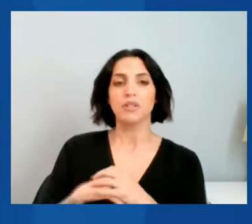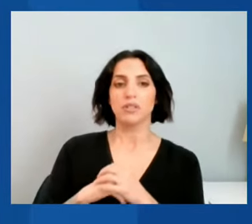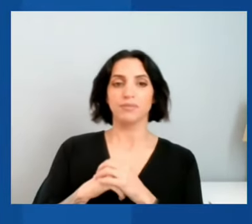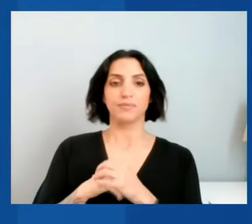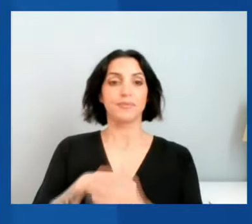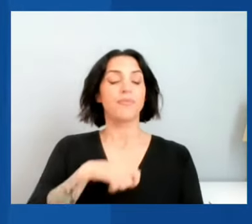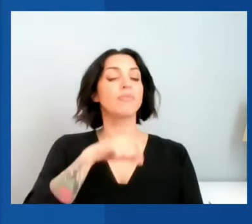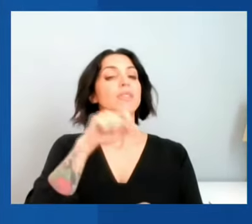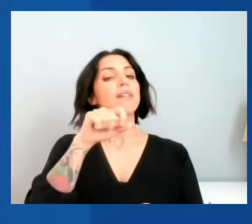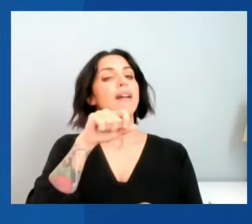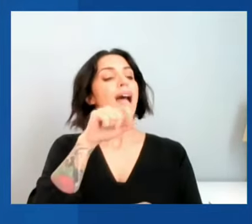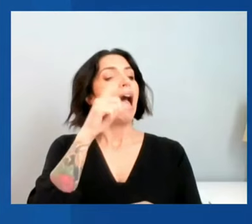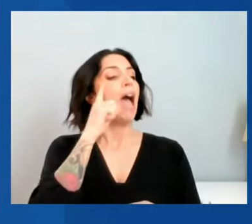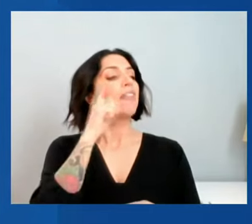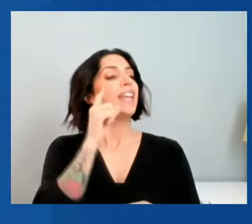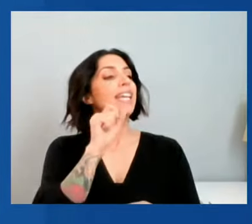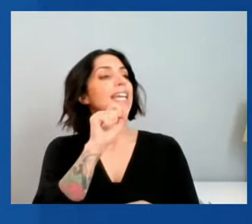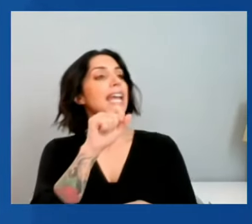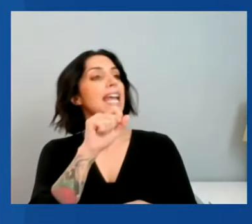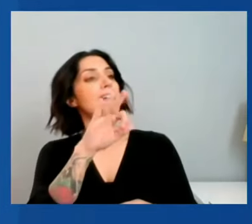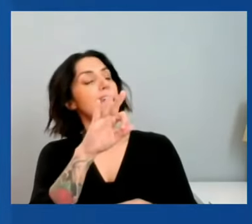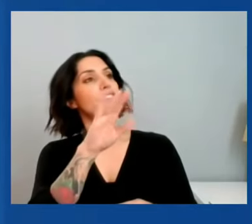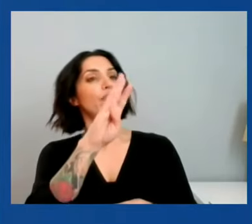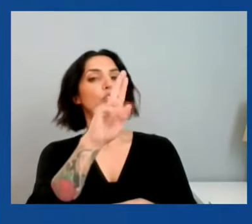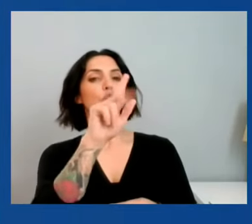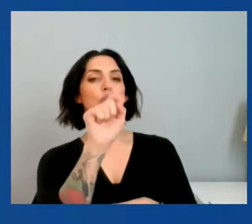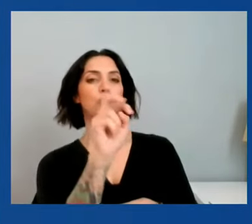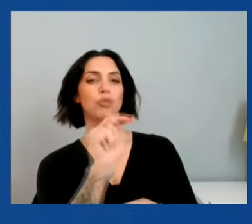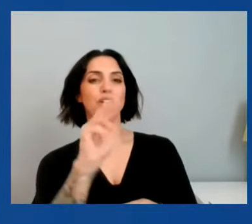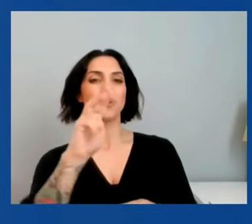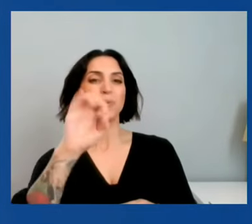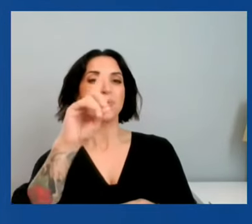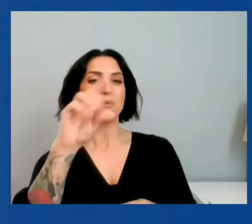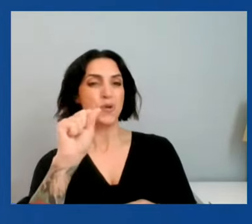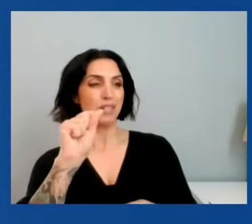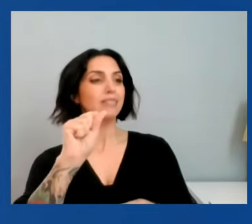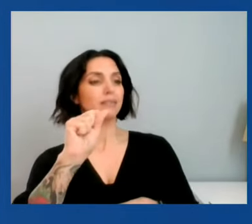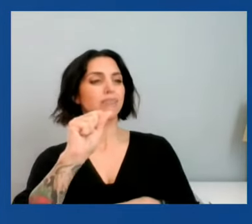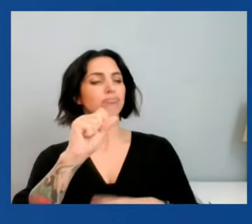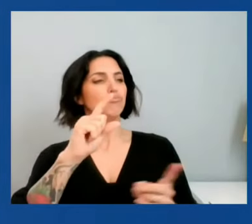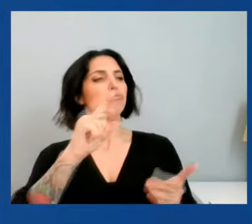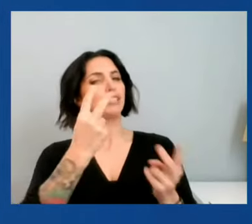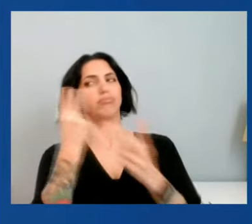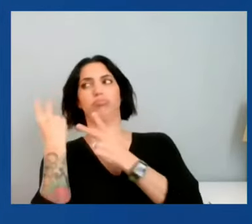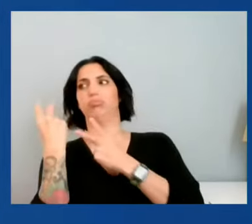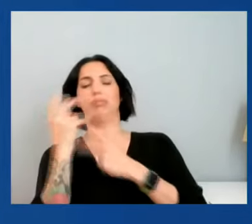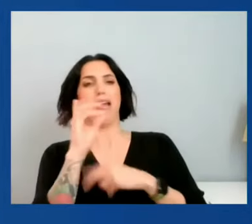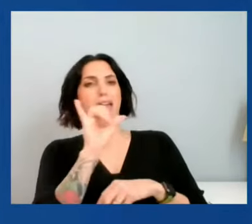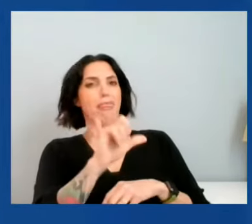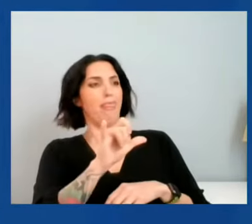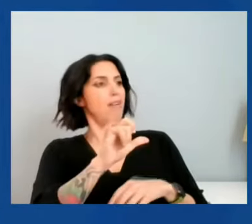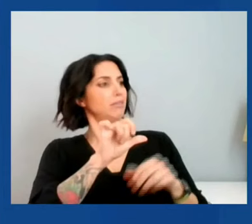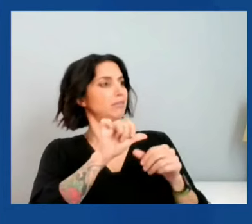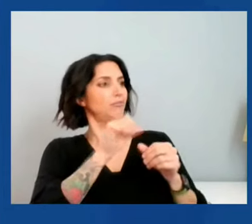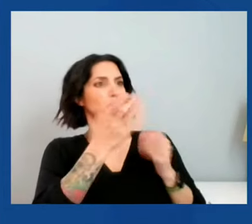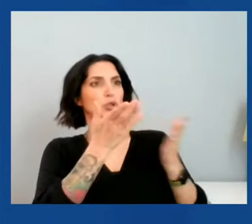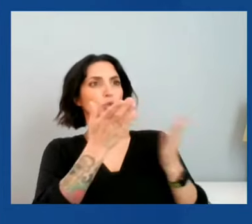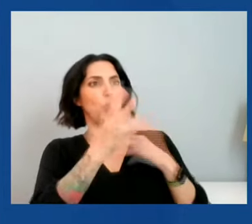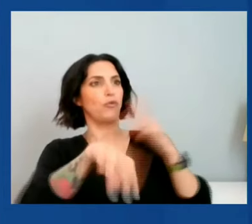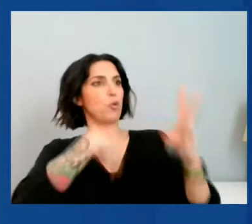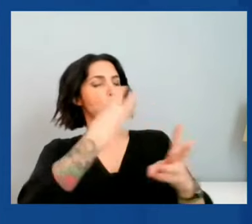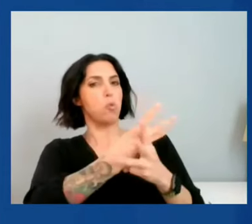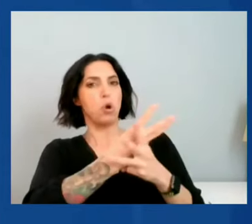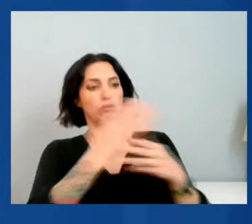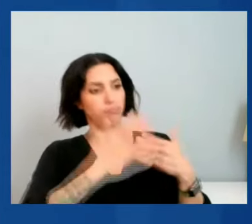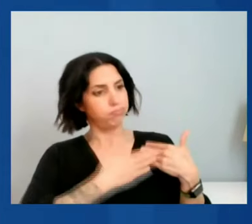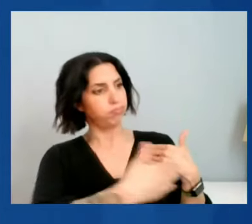created an excellent set of institutions that have served the world very well in